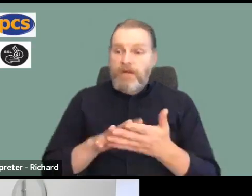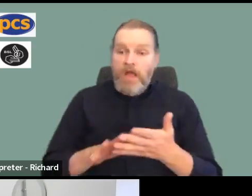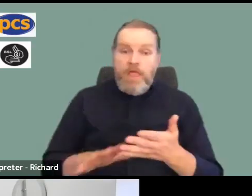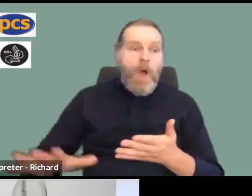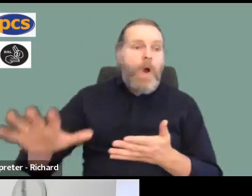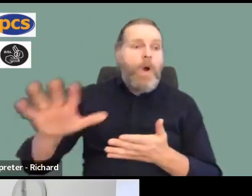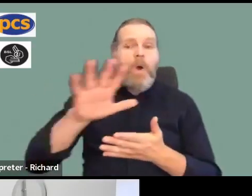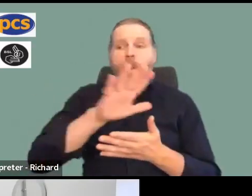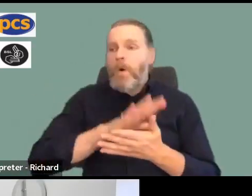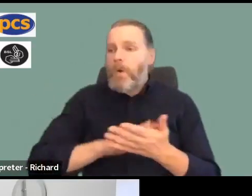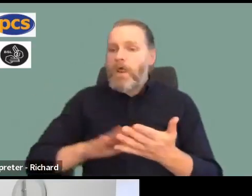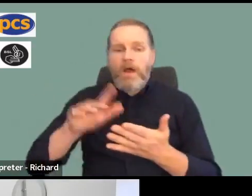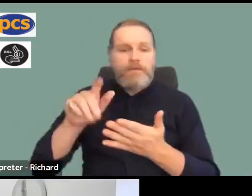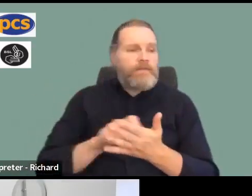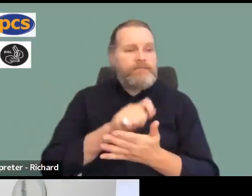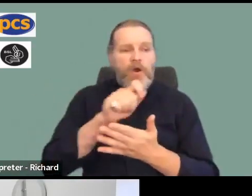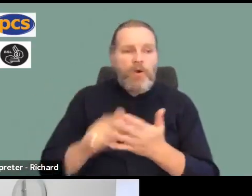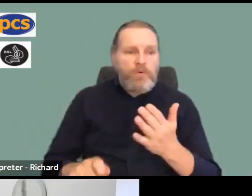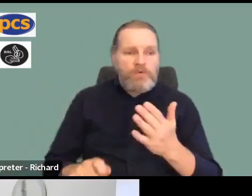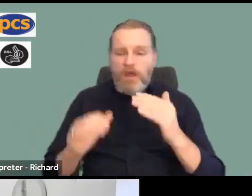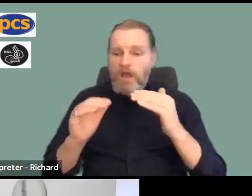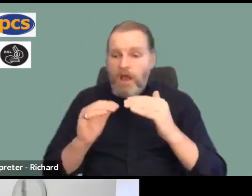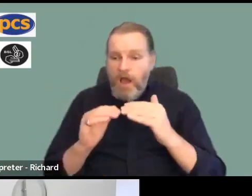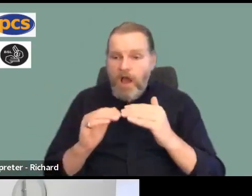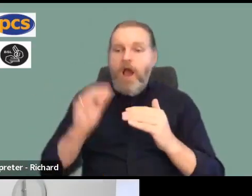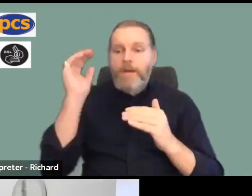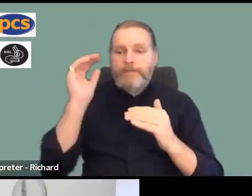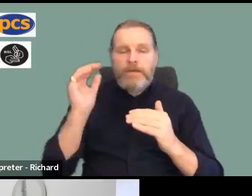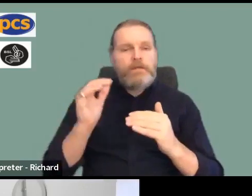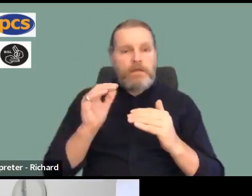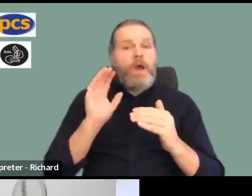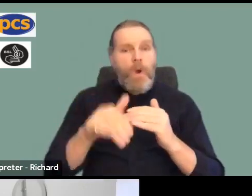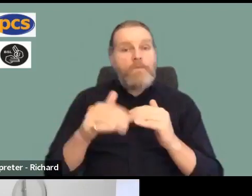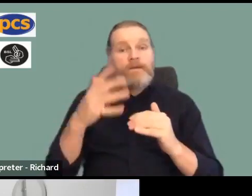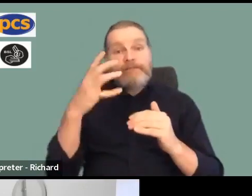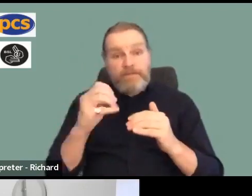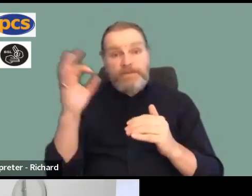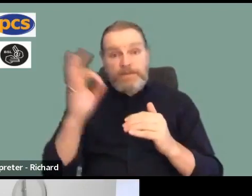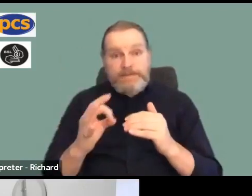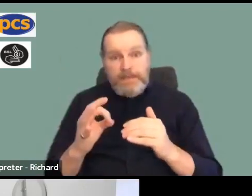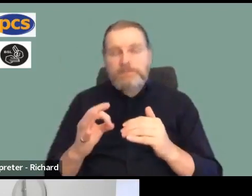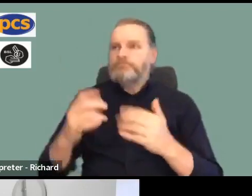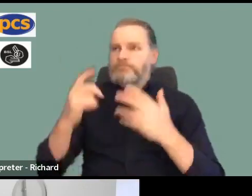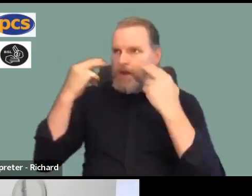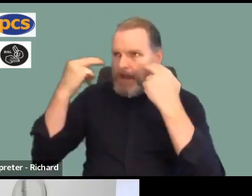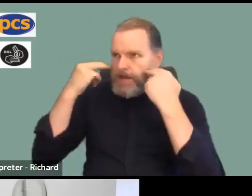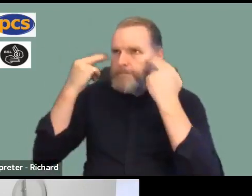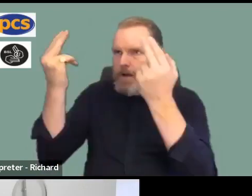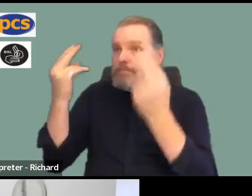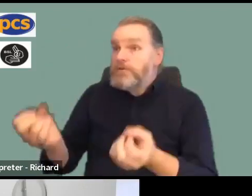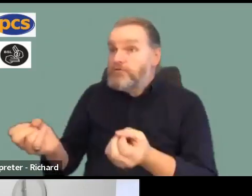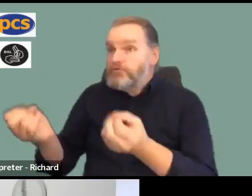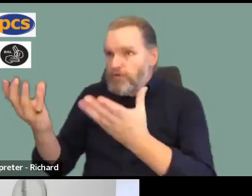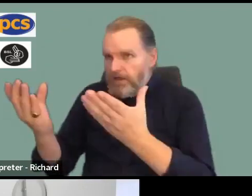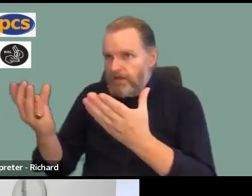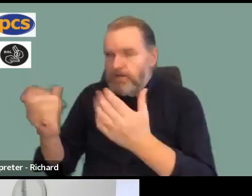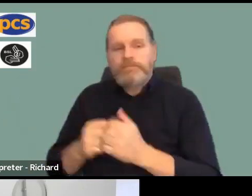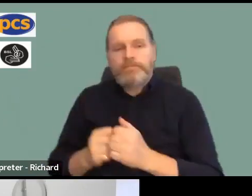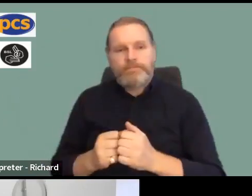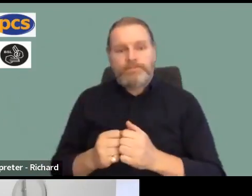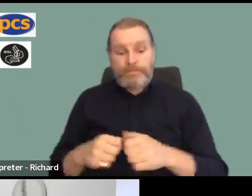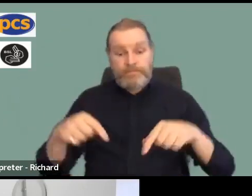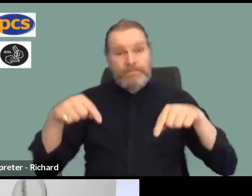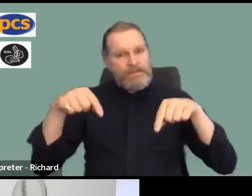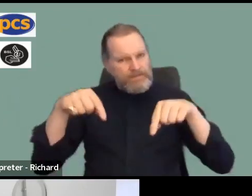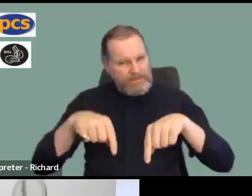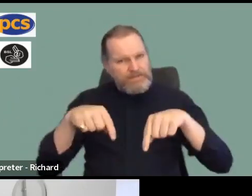board, what it means is that we cannot take any action anywhere. What we're doing this time, because when we looked at the consultative